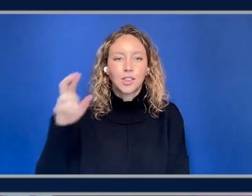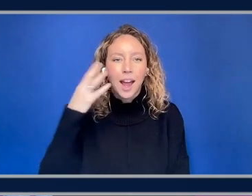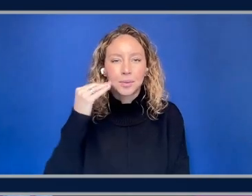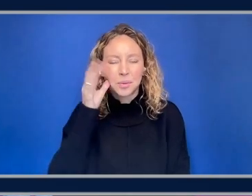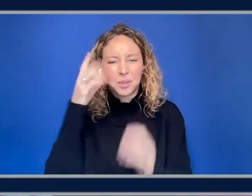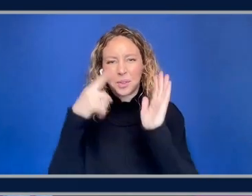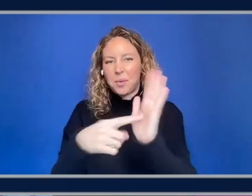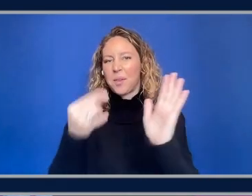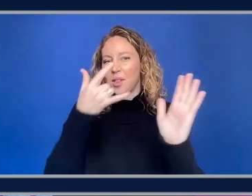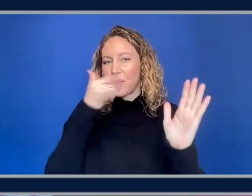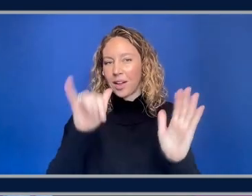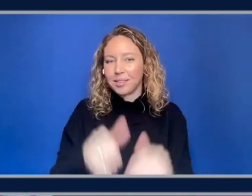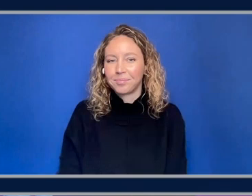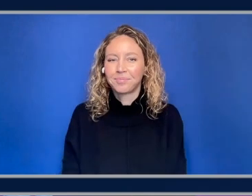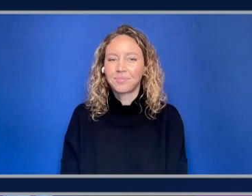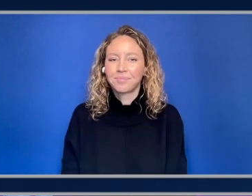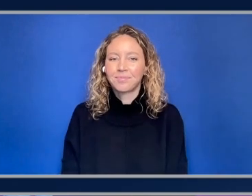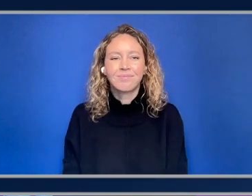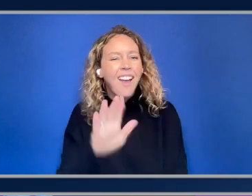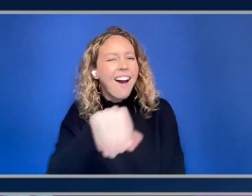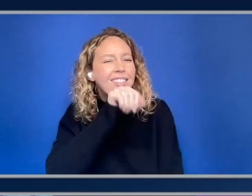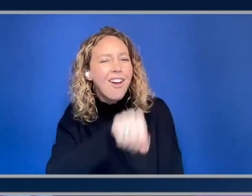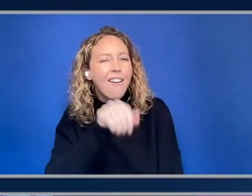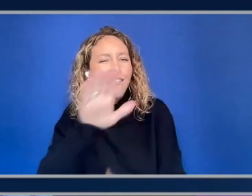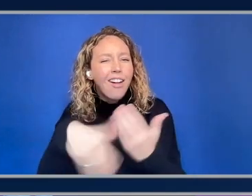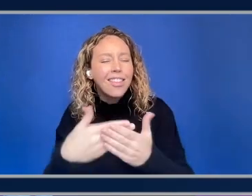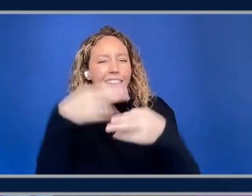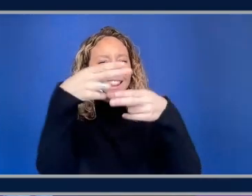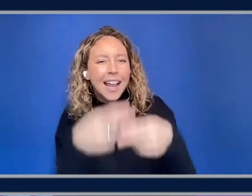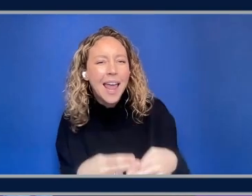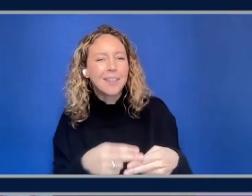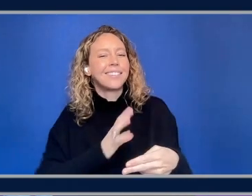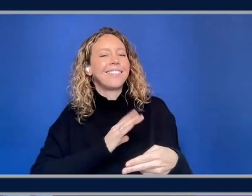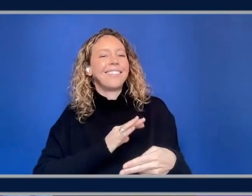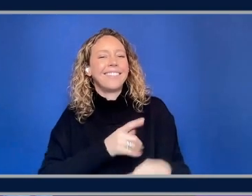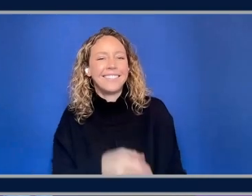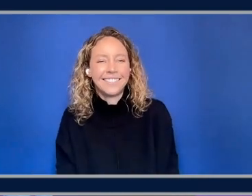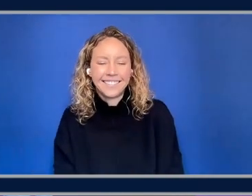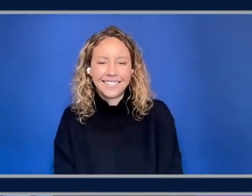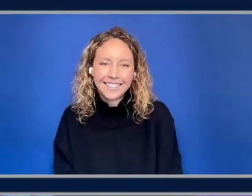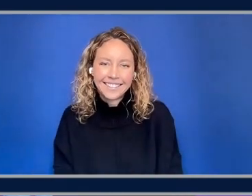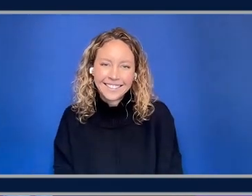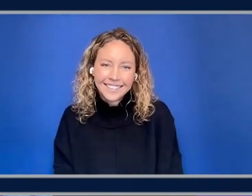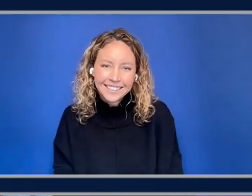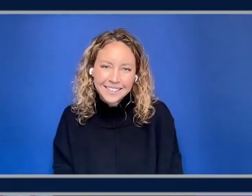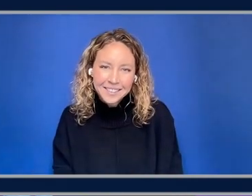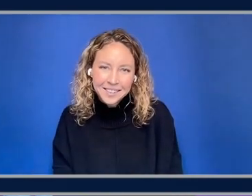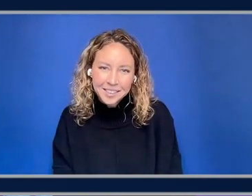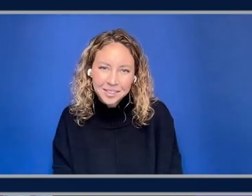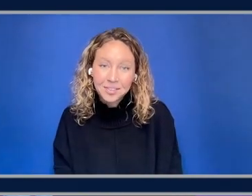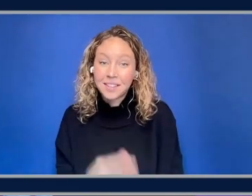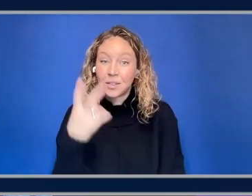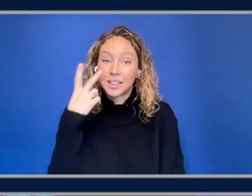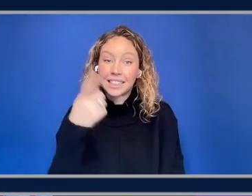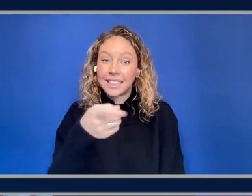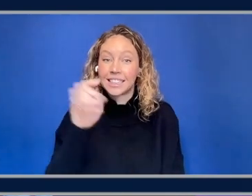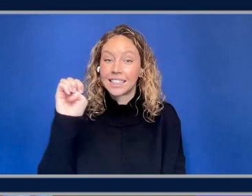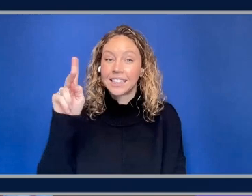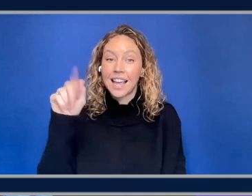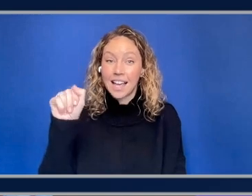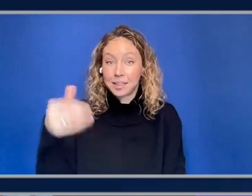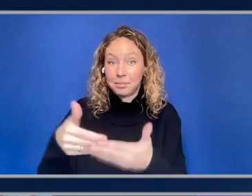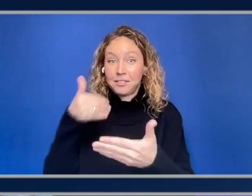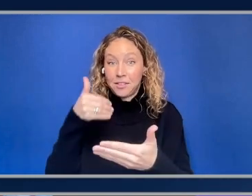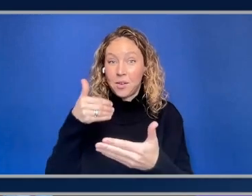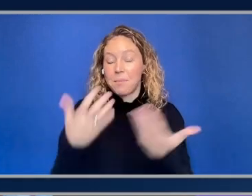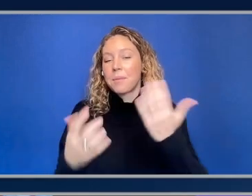I love your cluster names. Yes. Peculiar rock badger. So if you've seen EKS before, you'll notice that